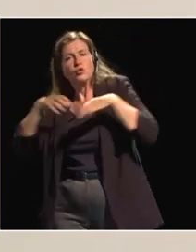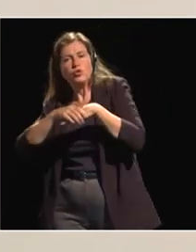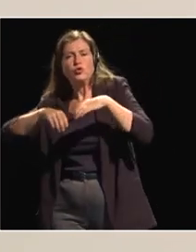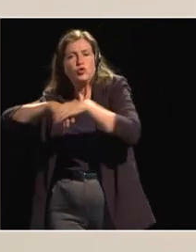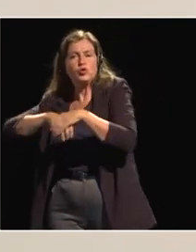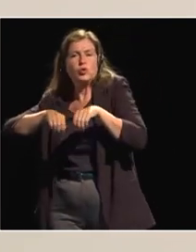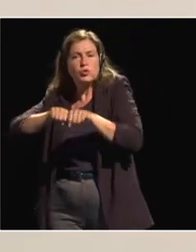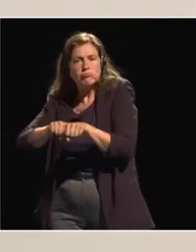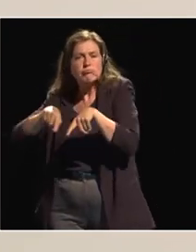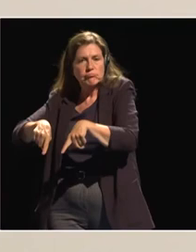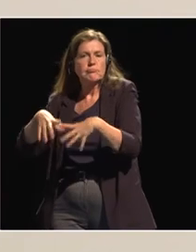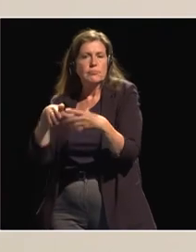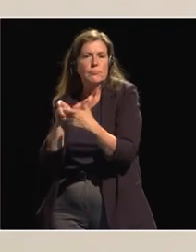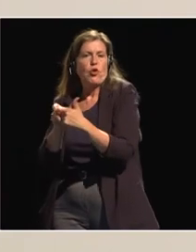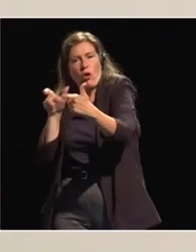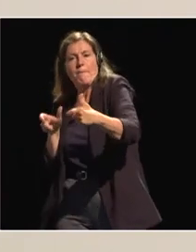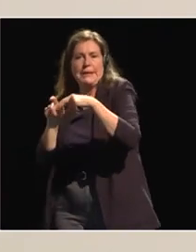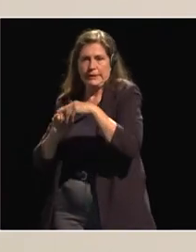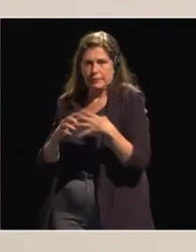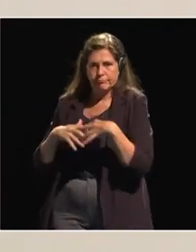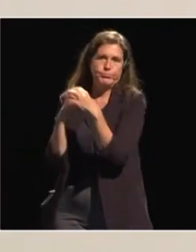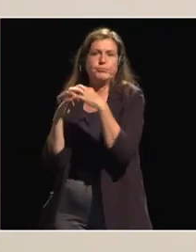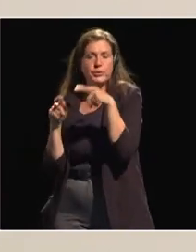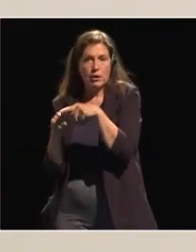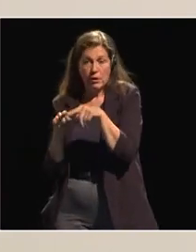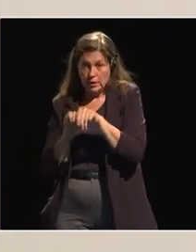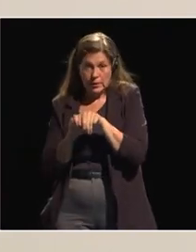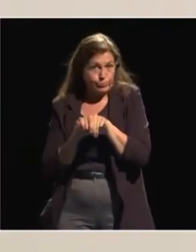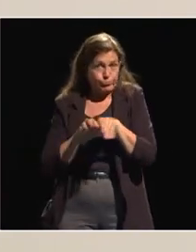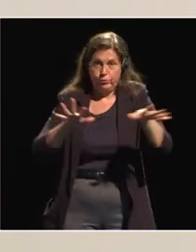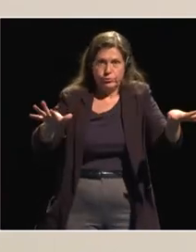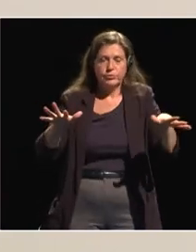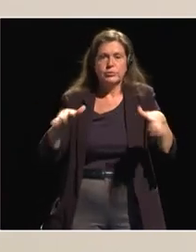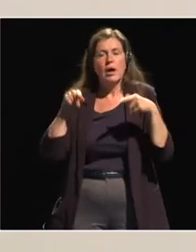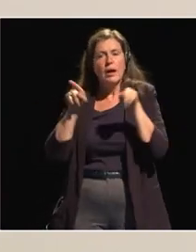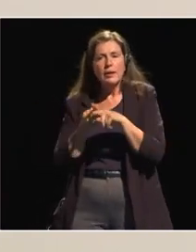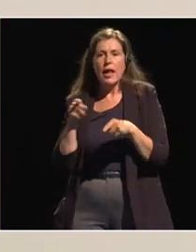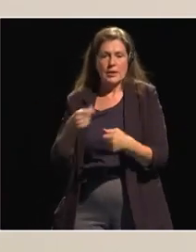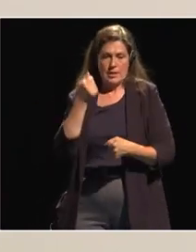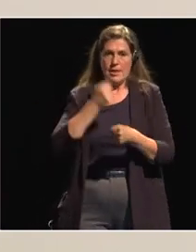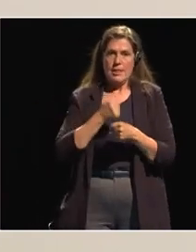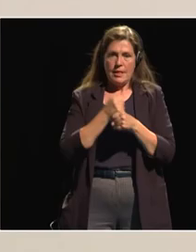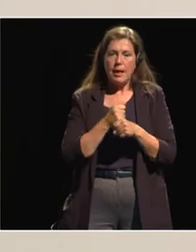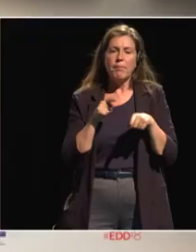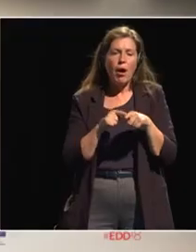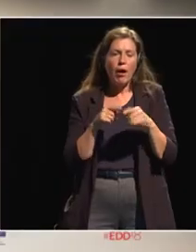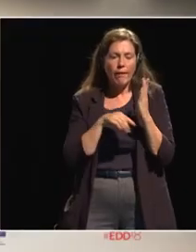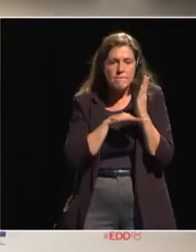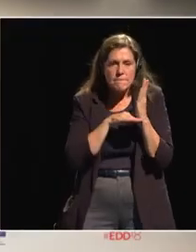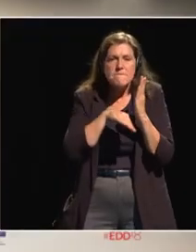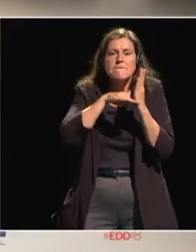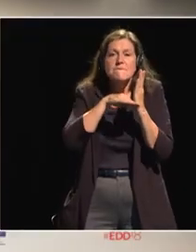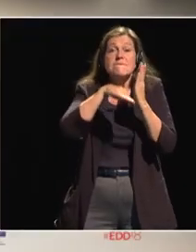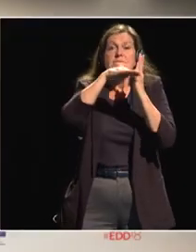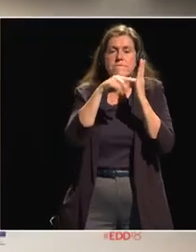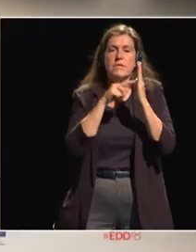kind of very good uh uh spreading of the mature the laborers around the same so let